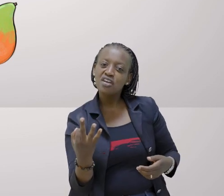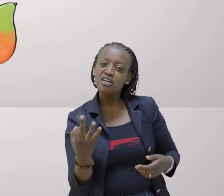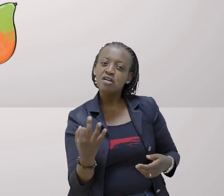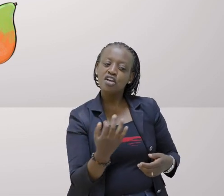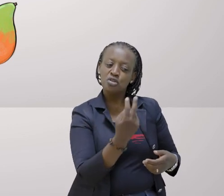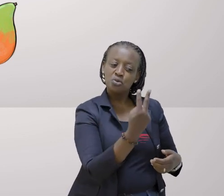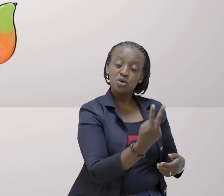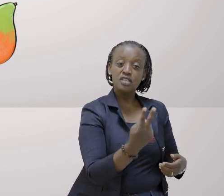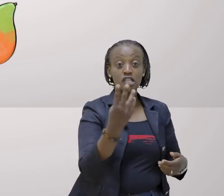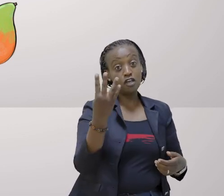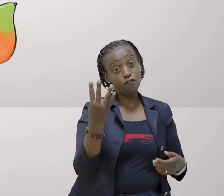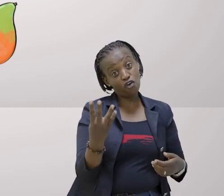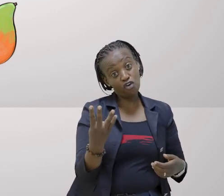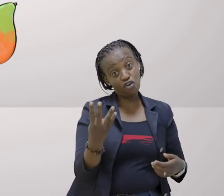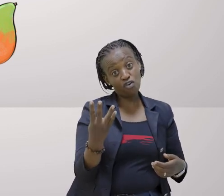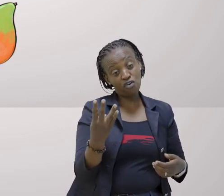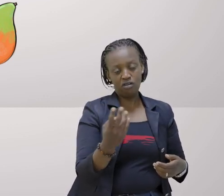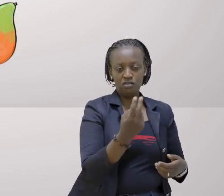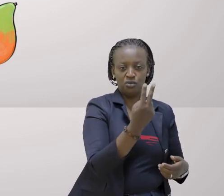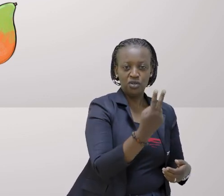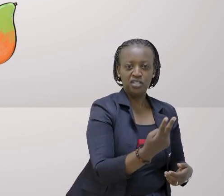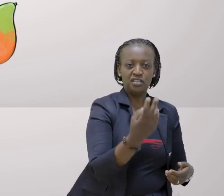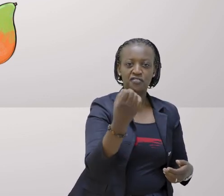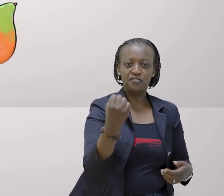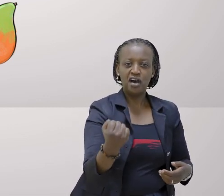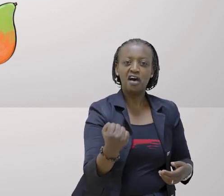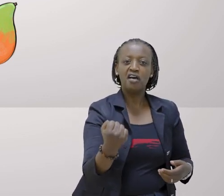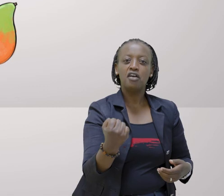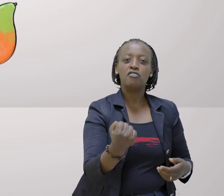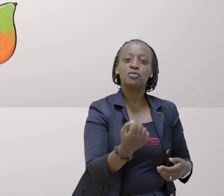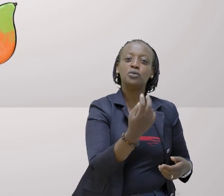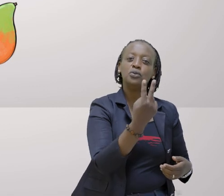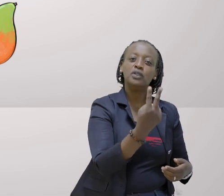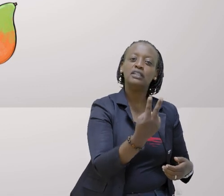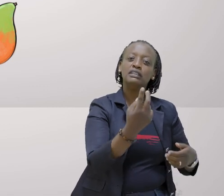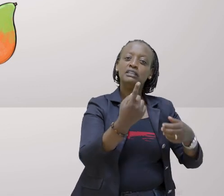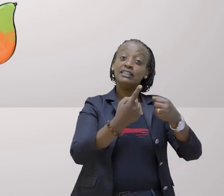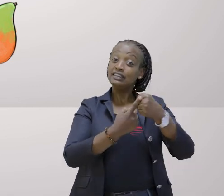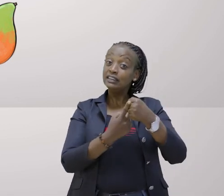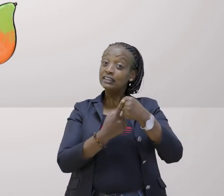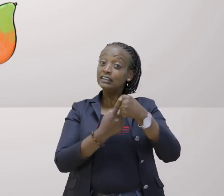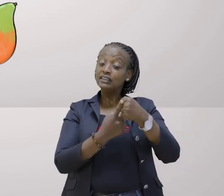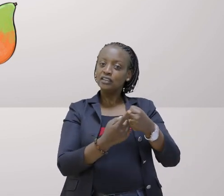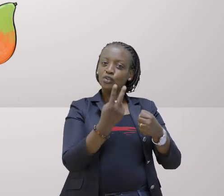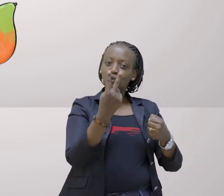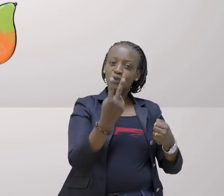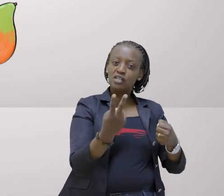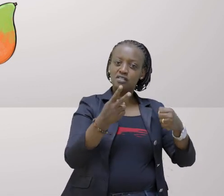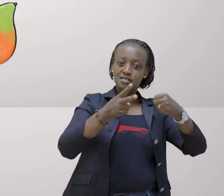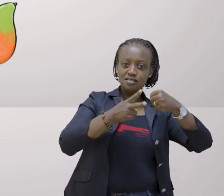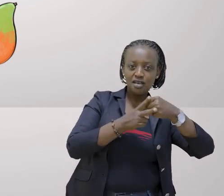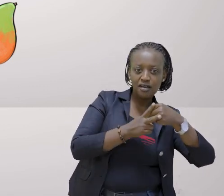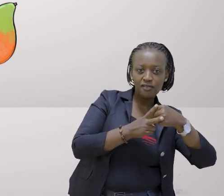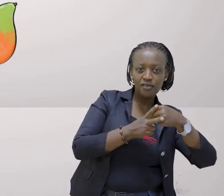23, 24, 25, 26,